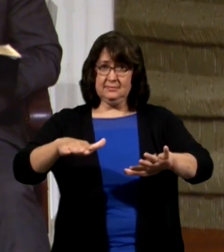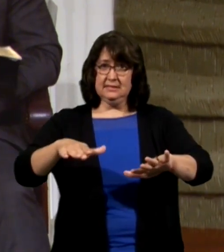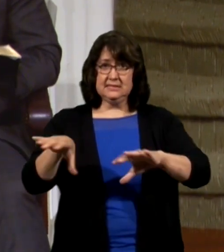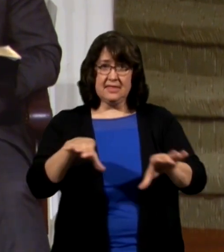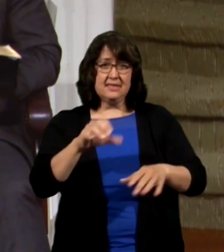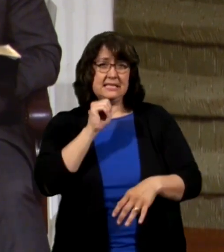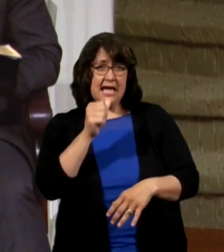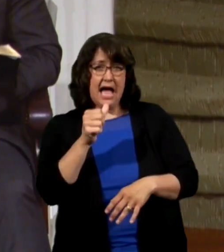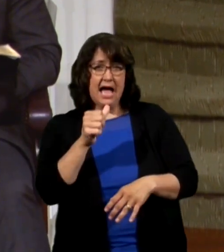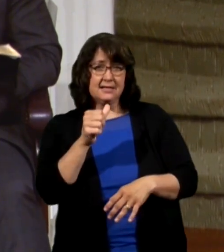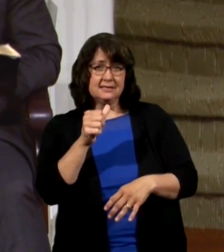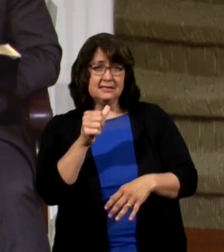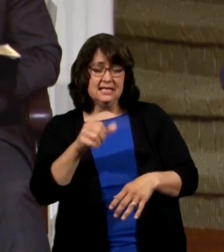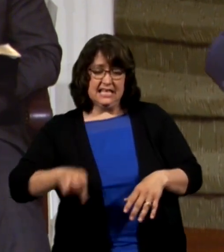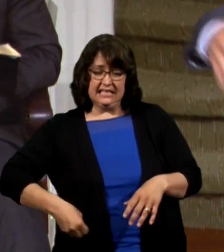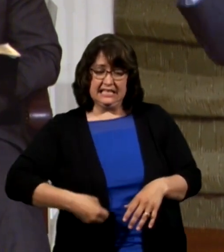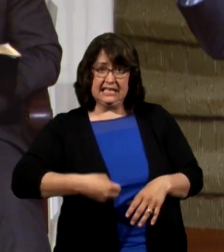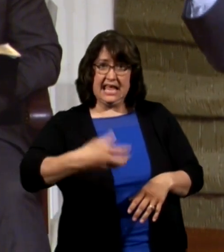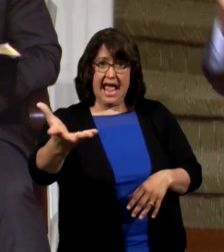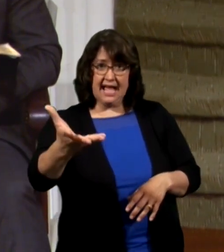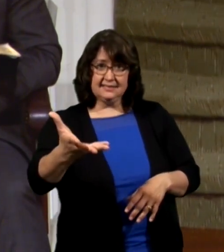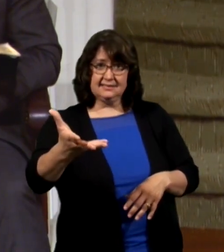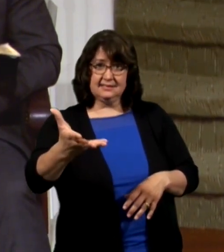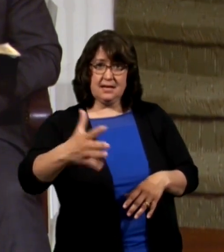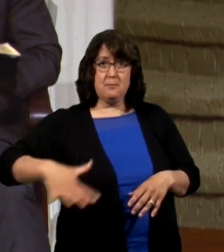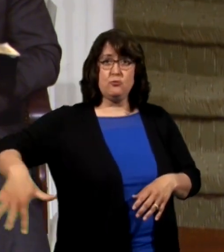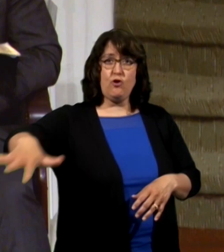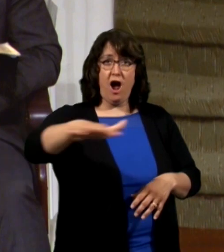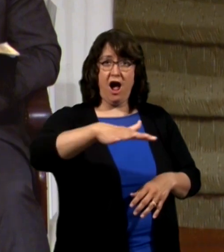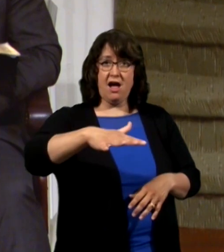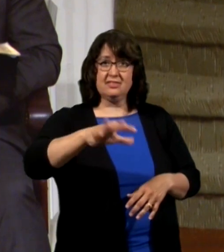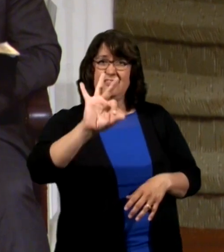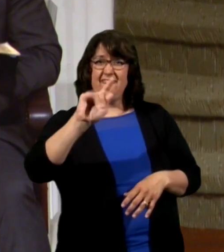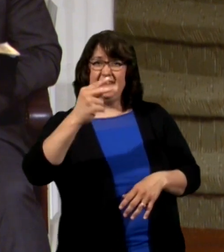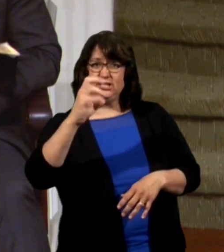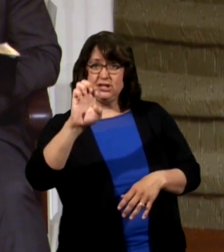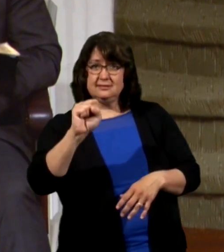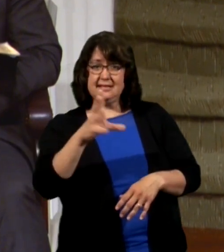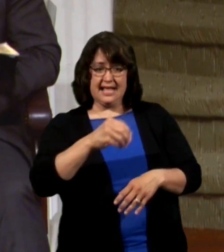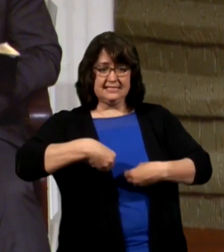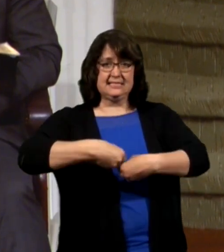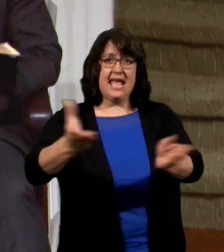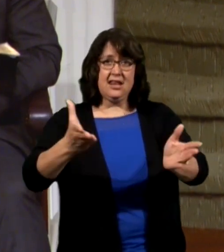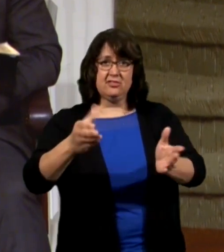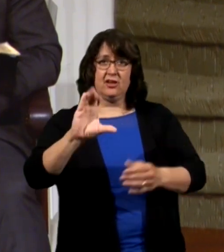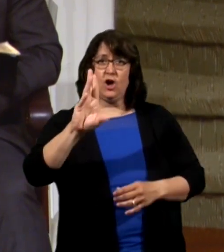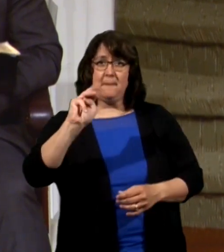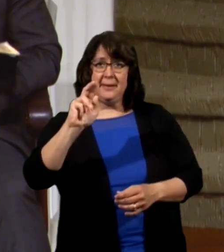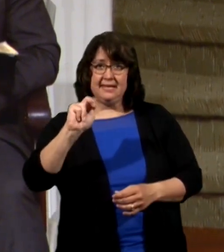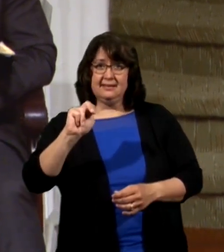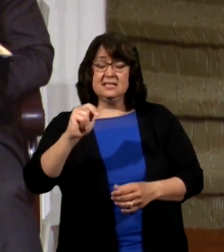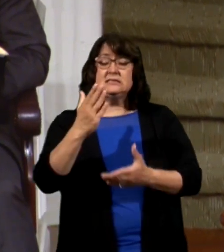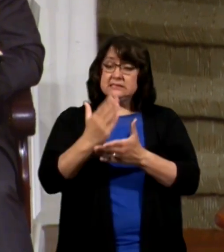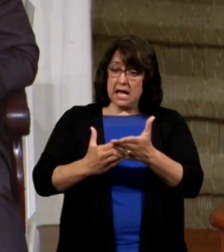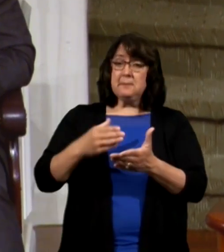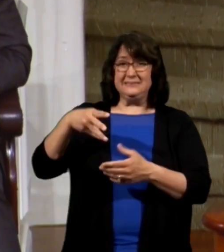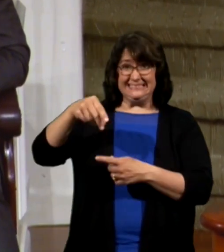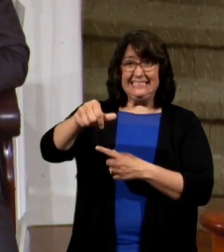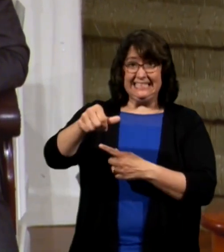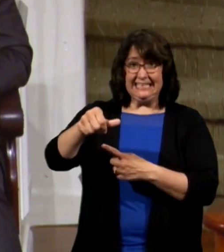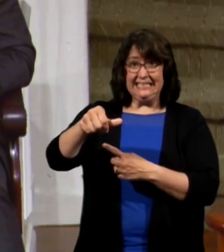watch the phrases cast abroad the fitches and scatter the common some seed